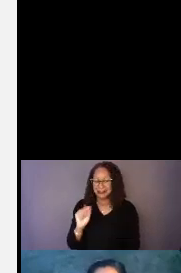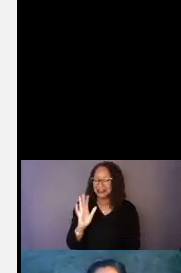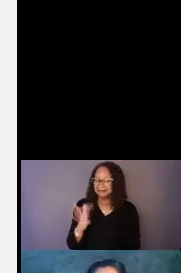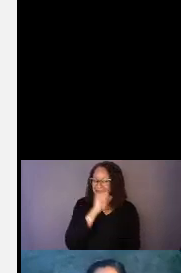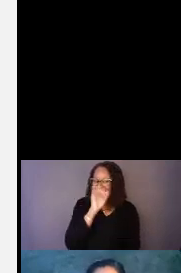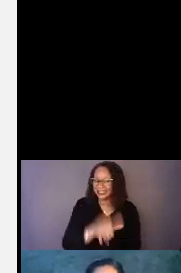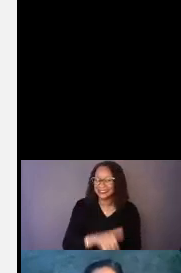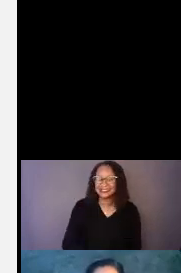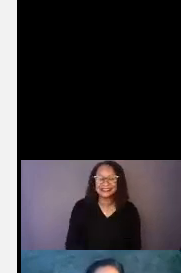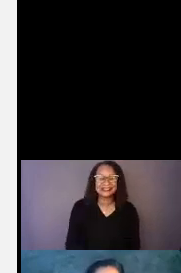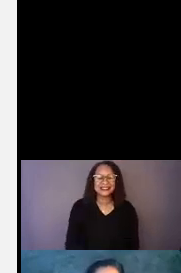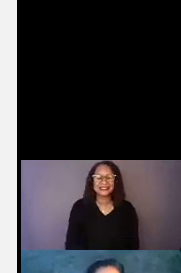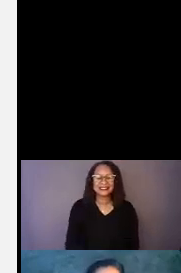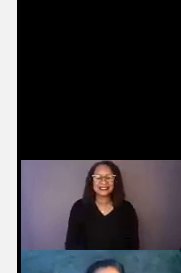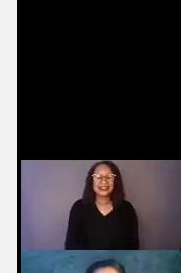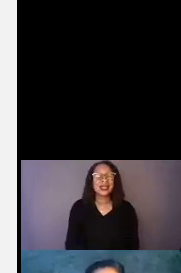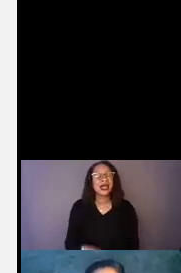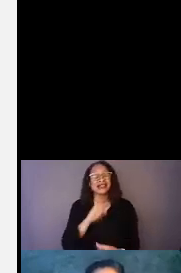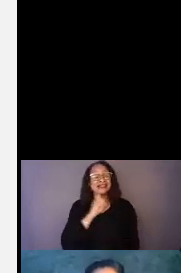So deaf people do not use Braille.